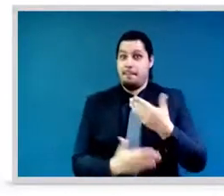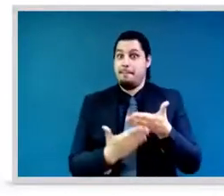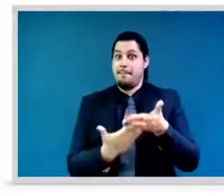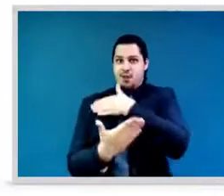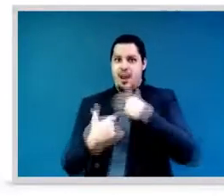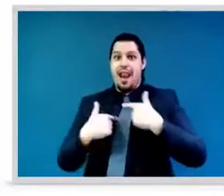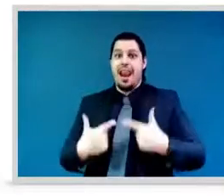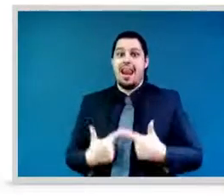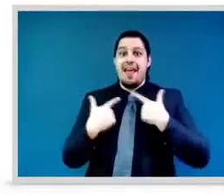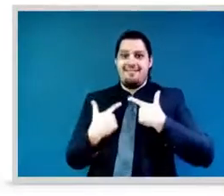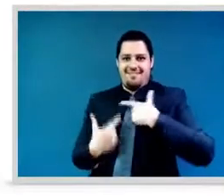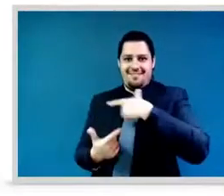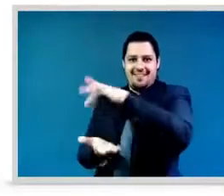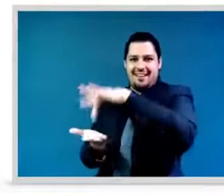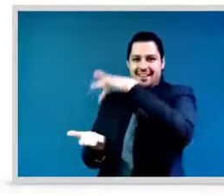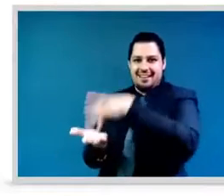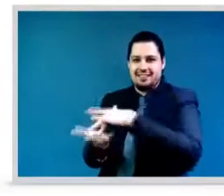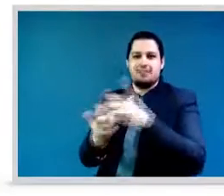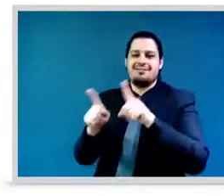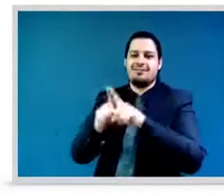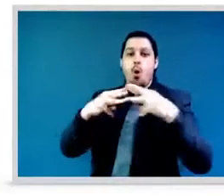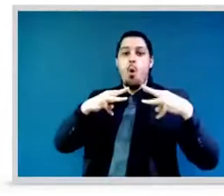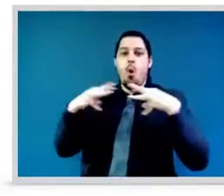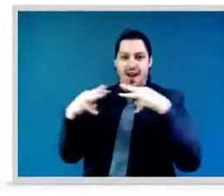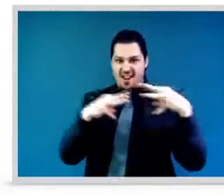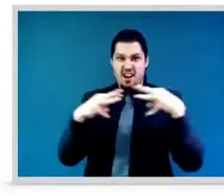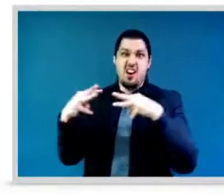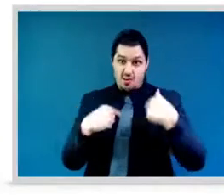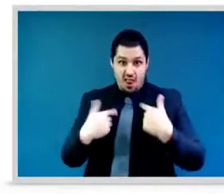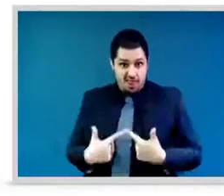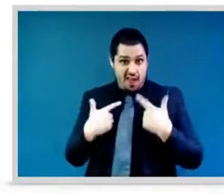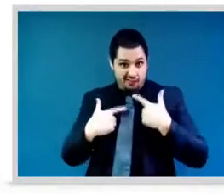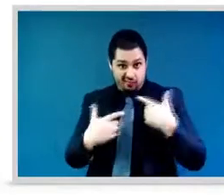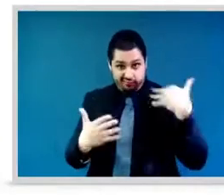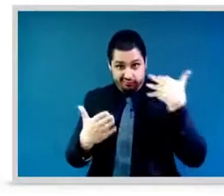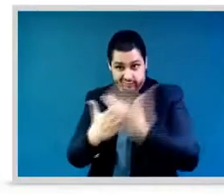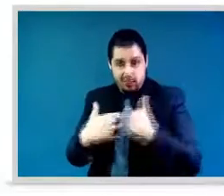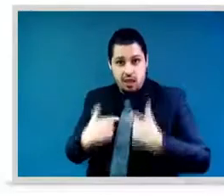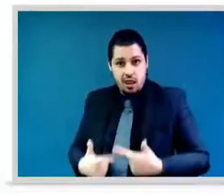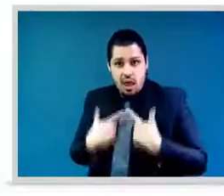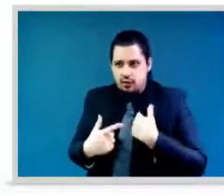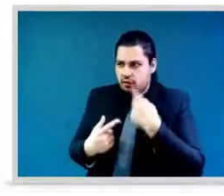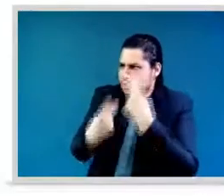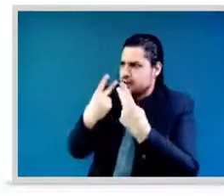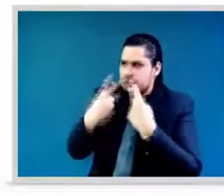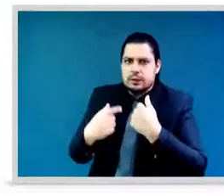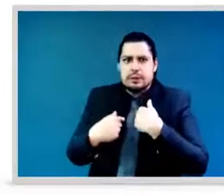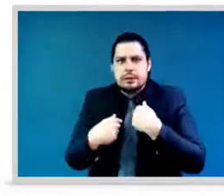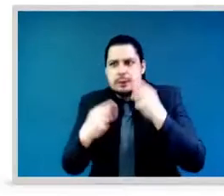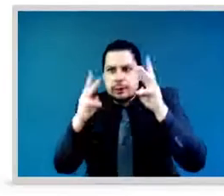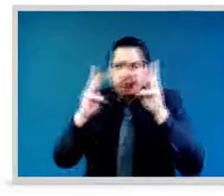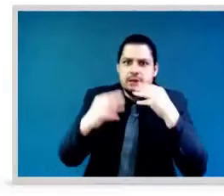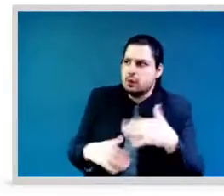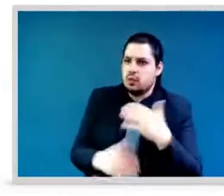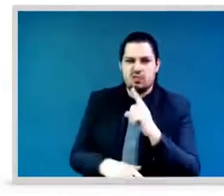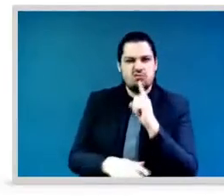invisible war zones that corrode human potential, hold back the premise of a just world. And we, all of us, have